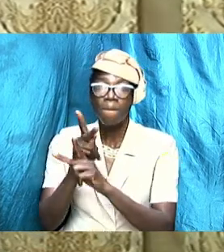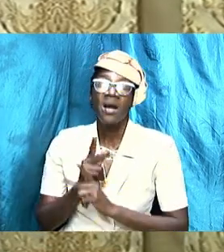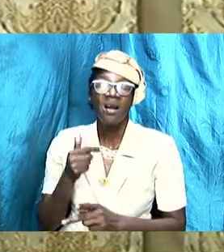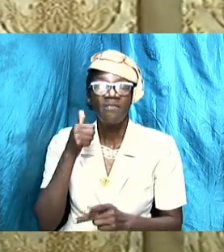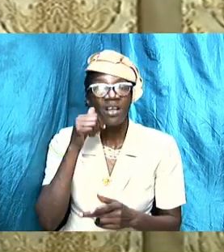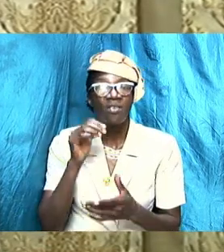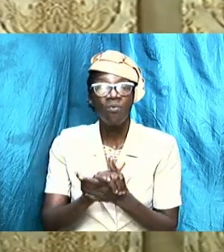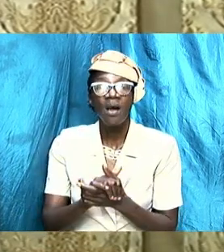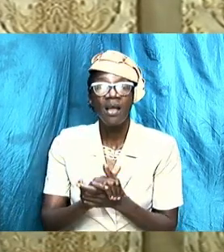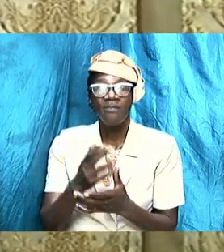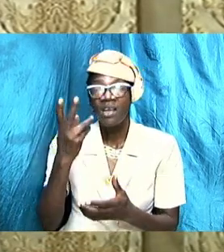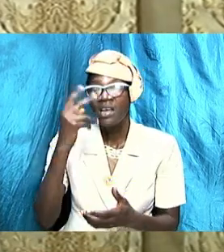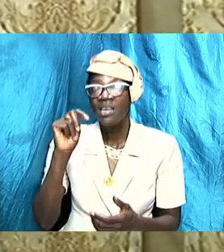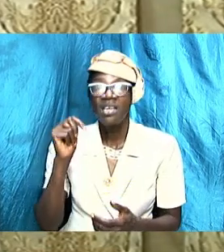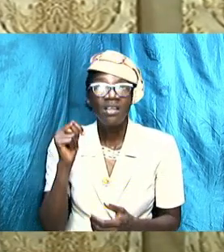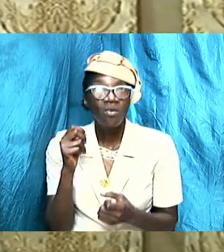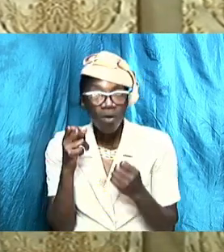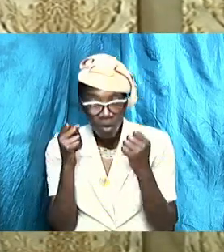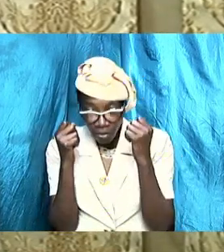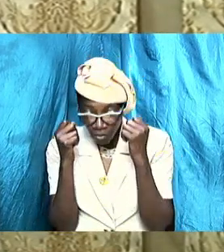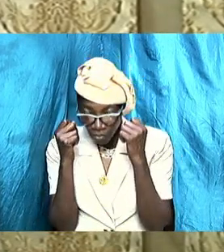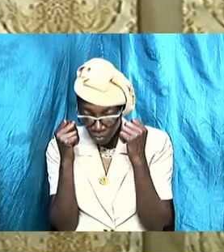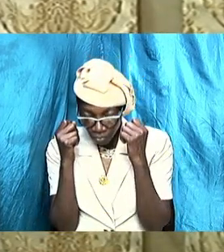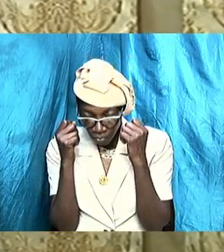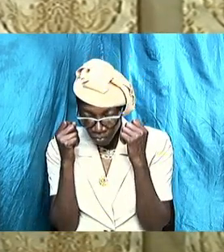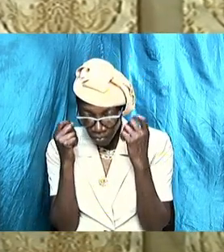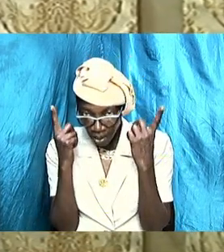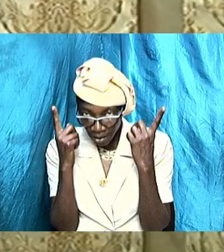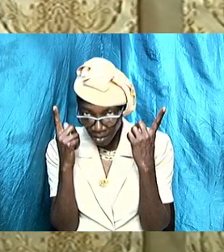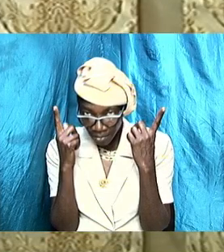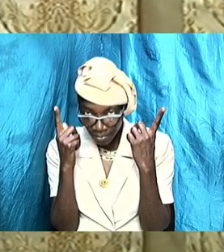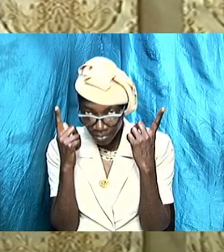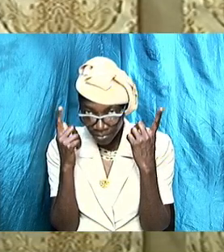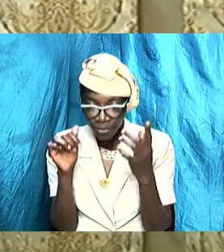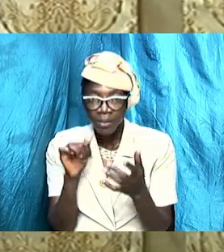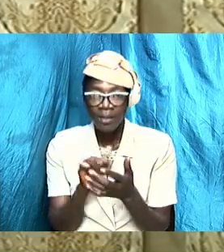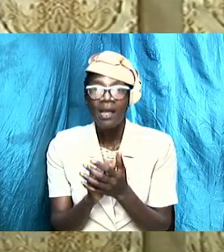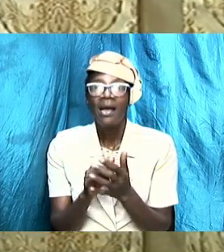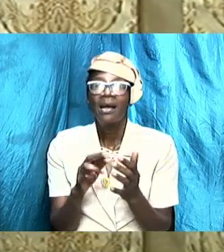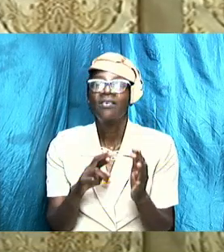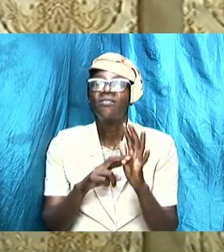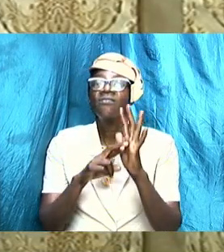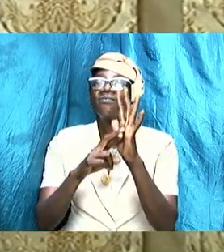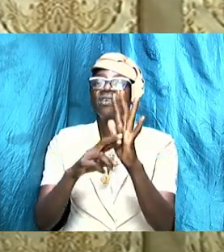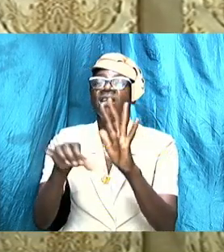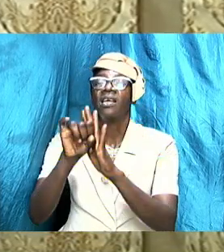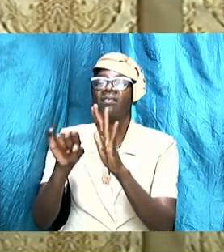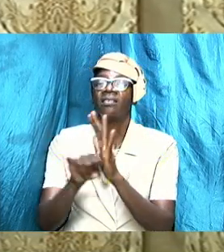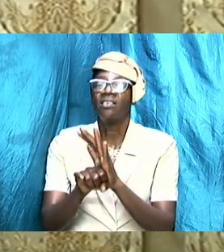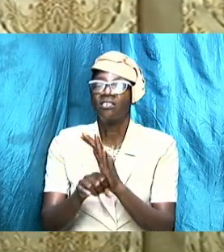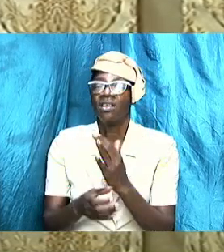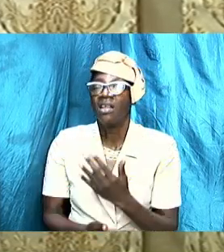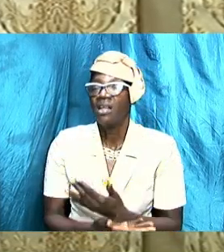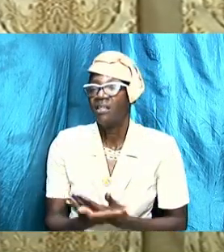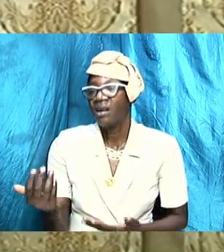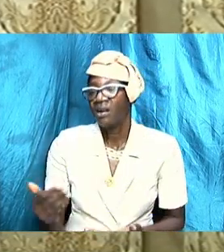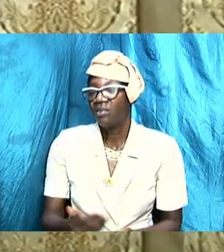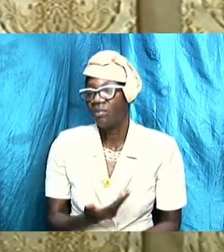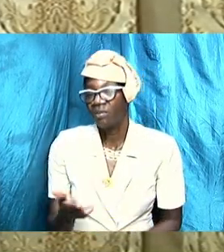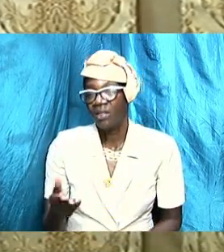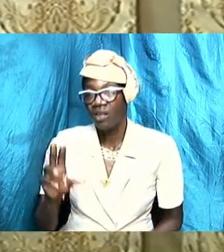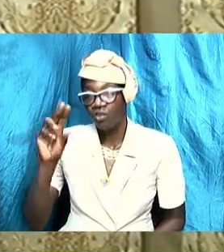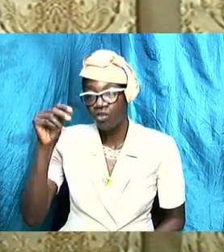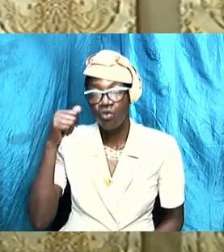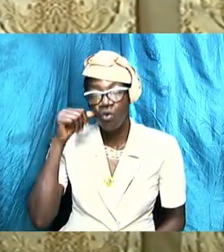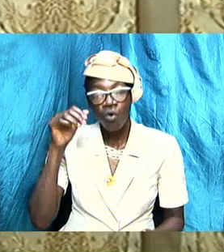and we need to wake up to that realization now there are some things that no wife should put up with and there are